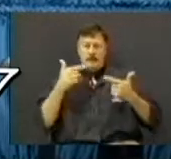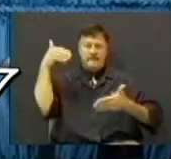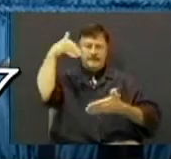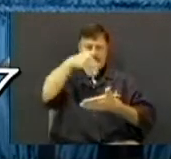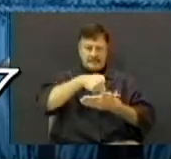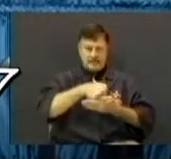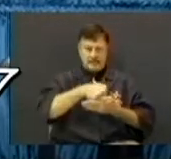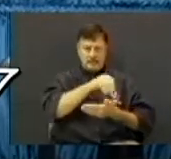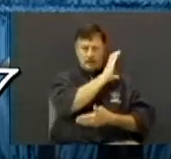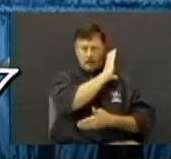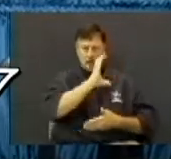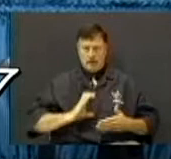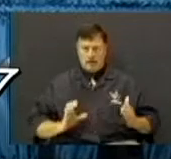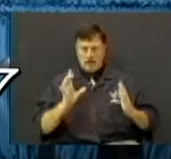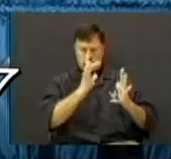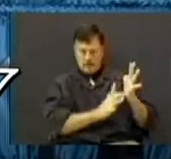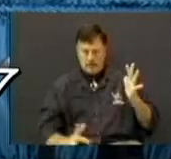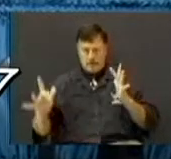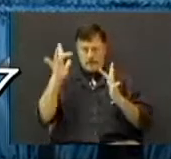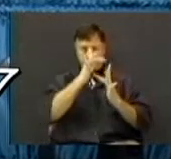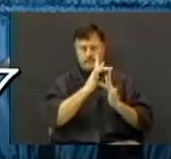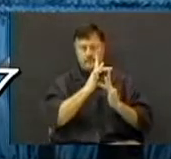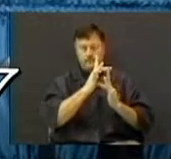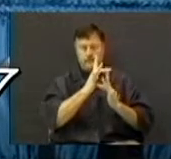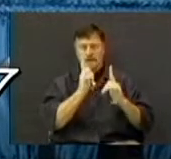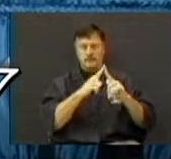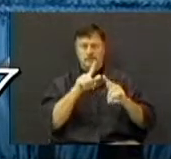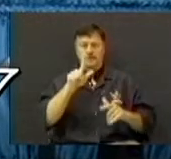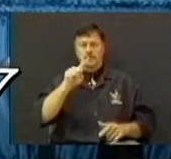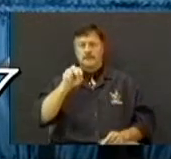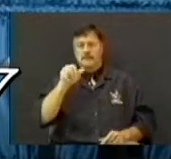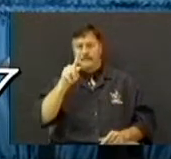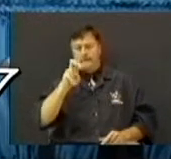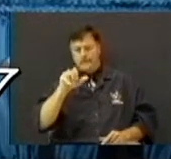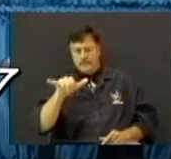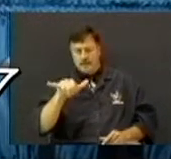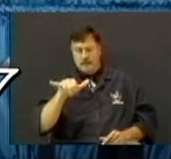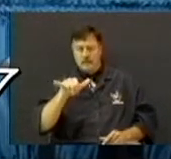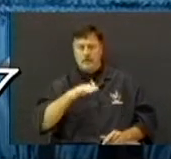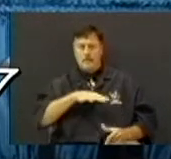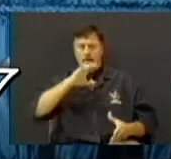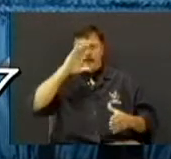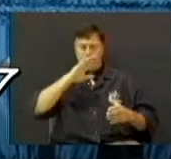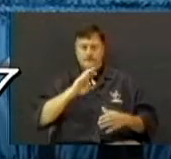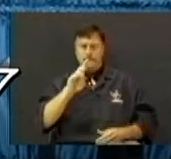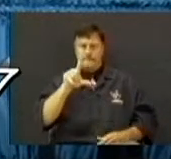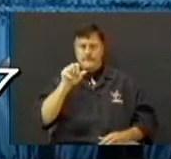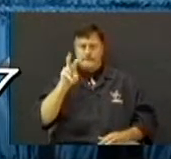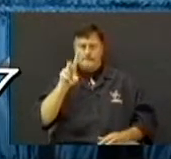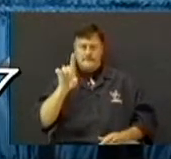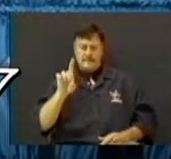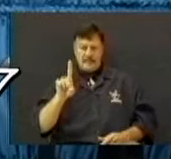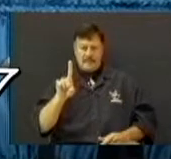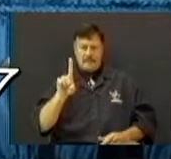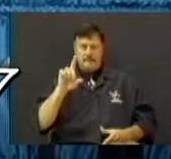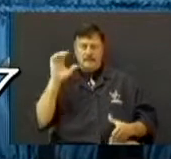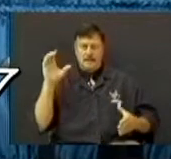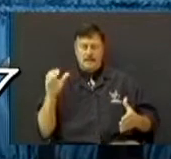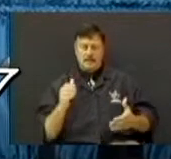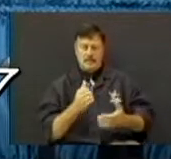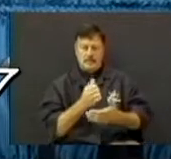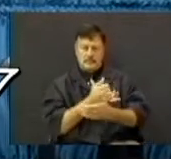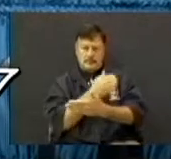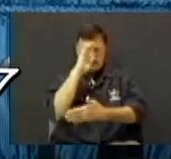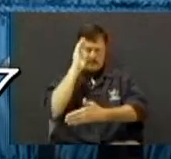in Christ Jesus, to Timothy, my dearly beloved son, grace, mercy, and peace from